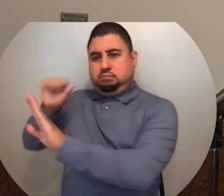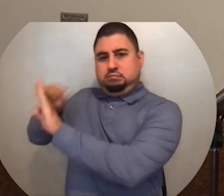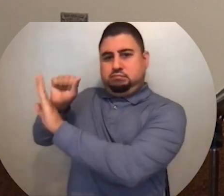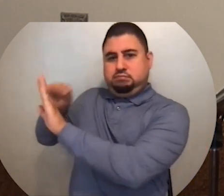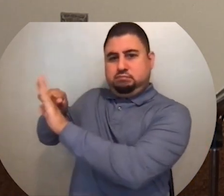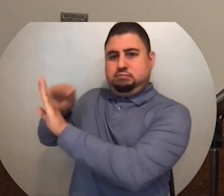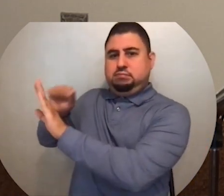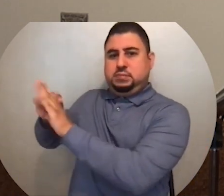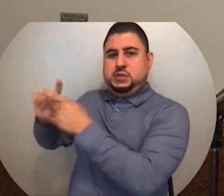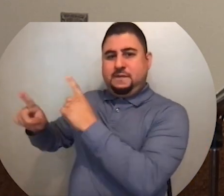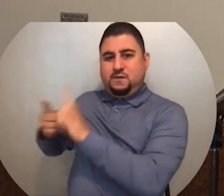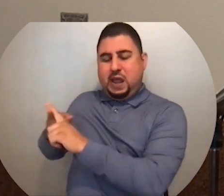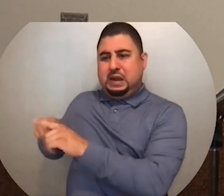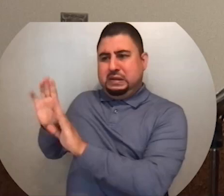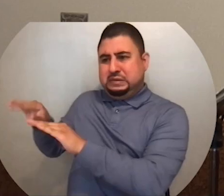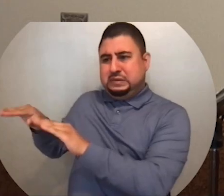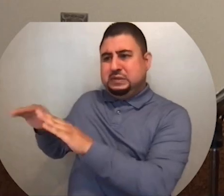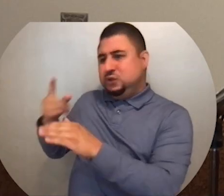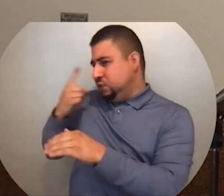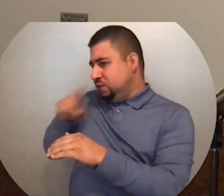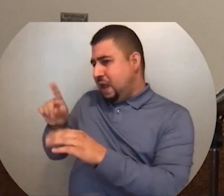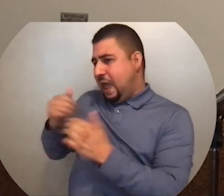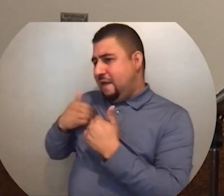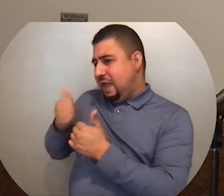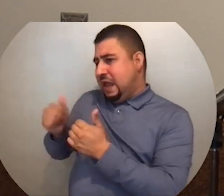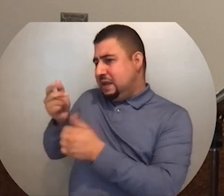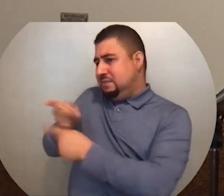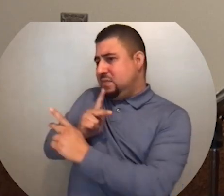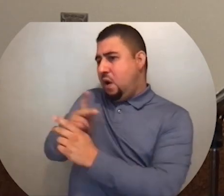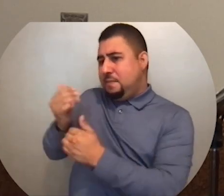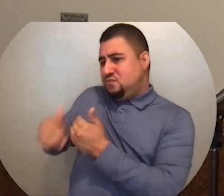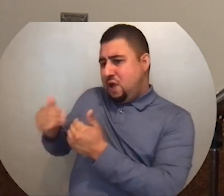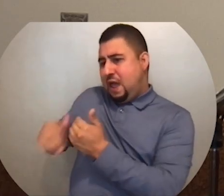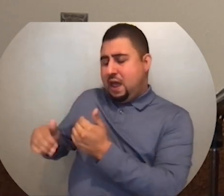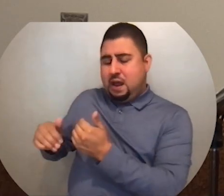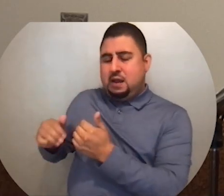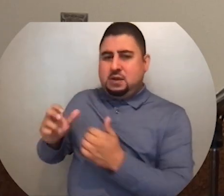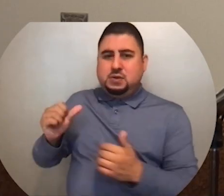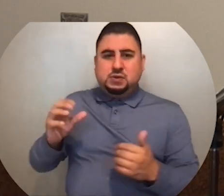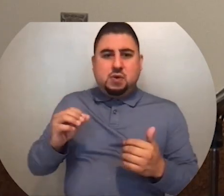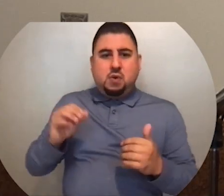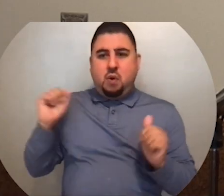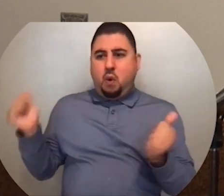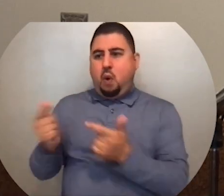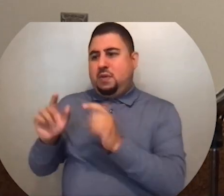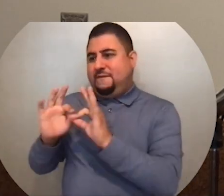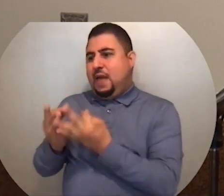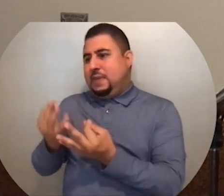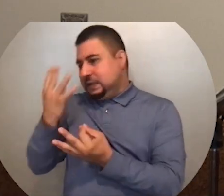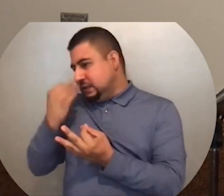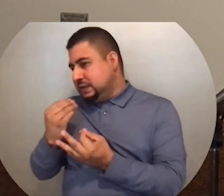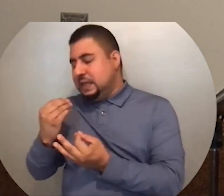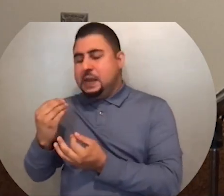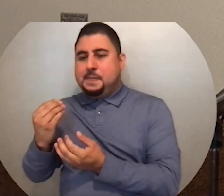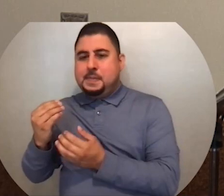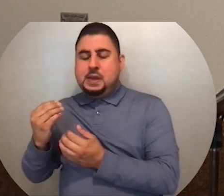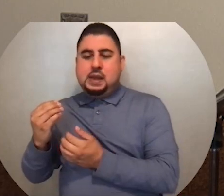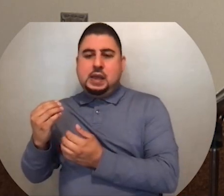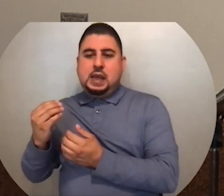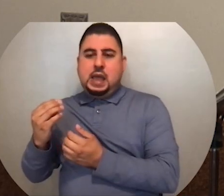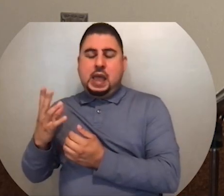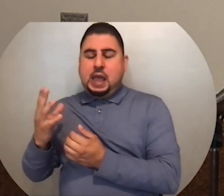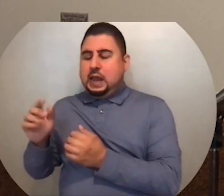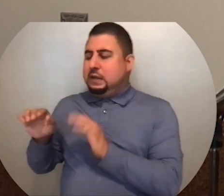neighbor's friend showed up and he didn't have anything to offer him for hospitality, and so he's knocking on the door of this neighbor and